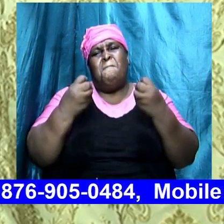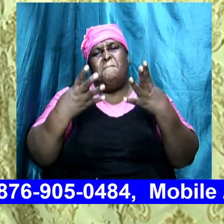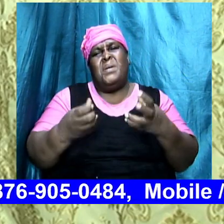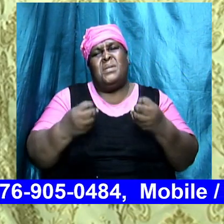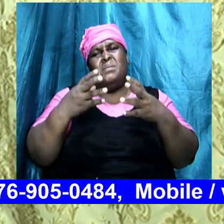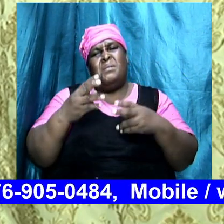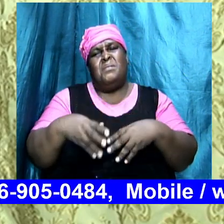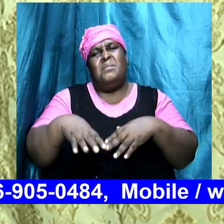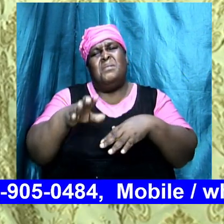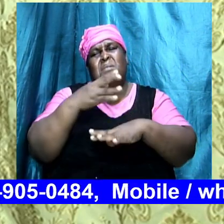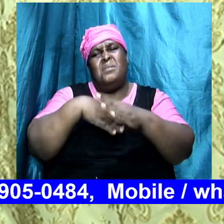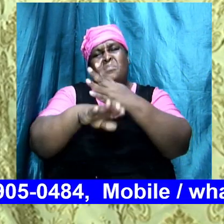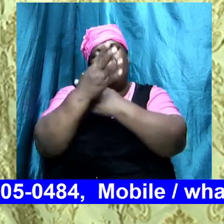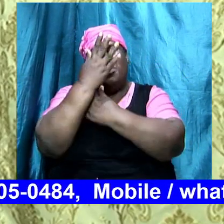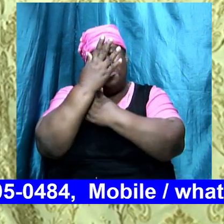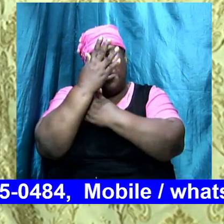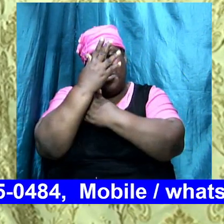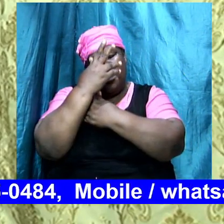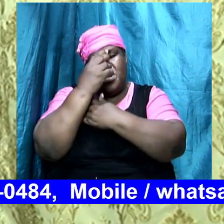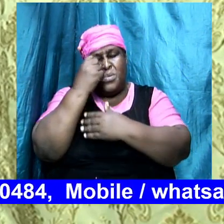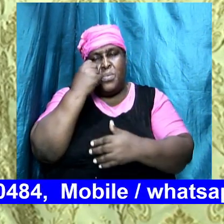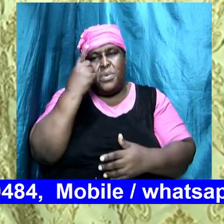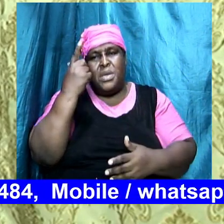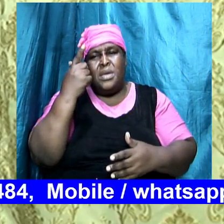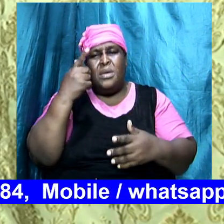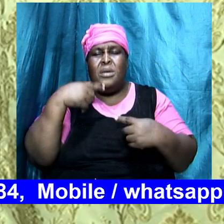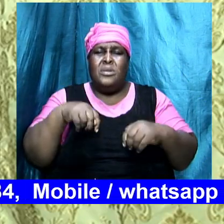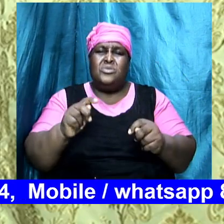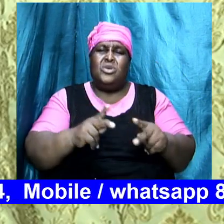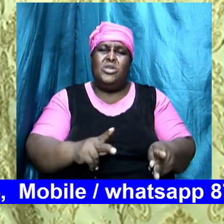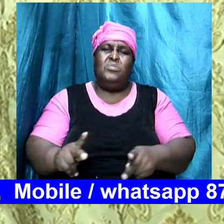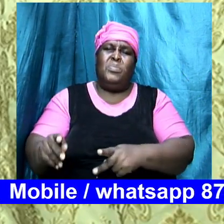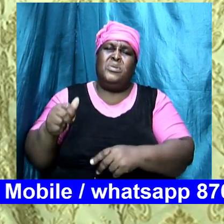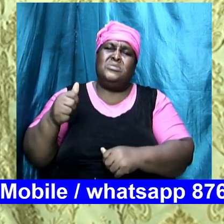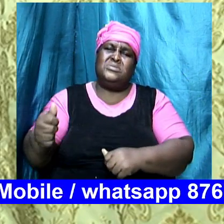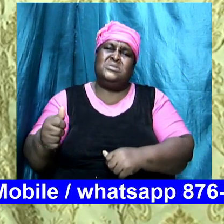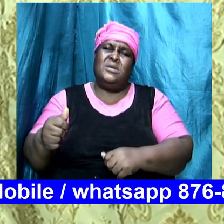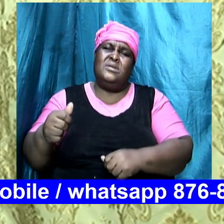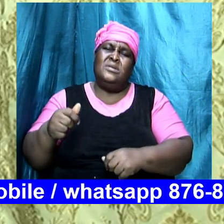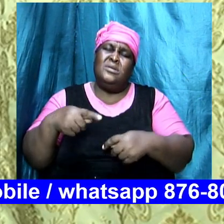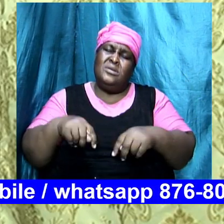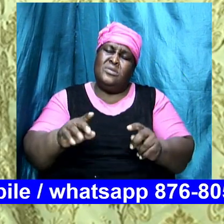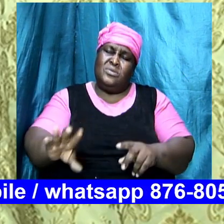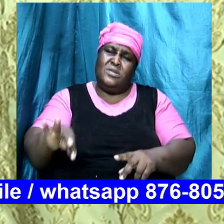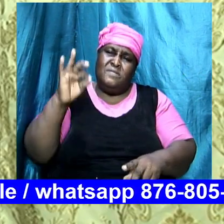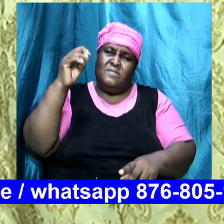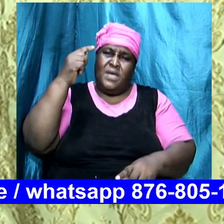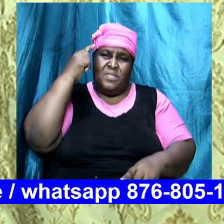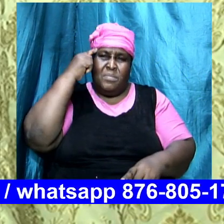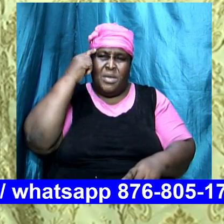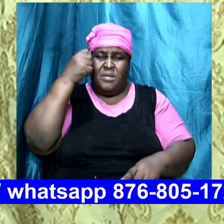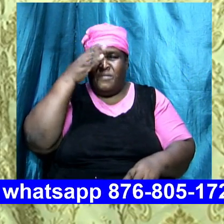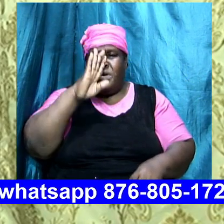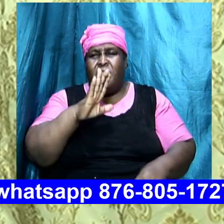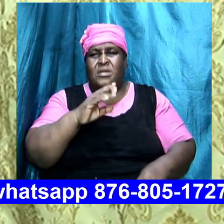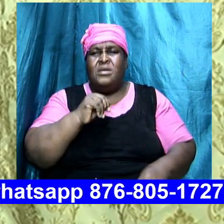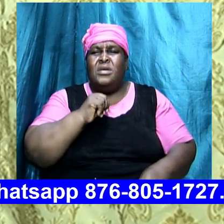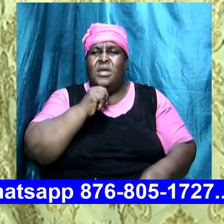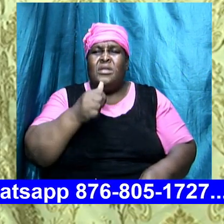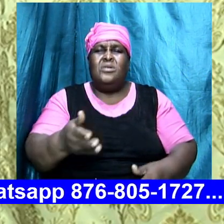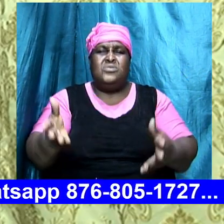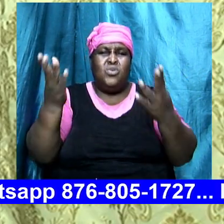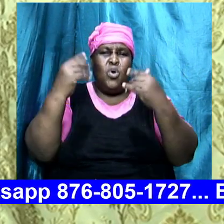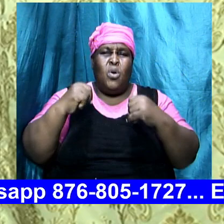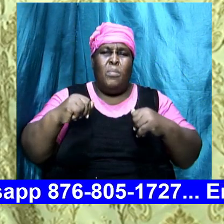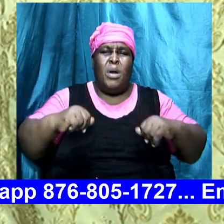mornings how many nights we are up trying to prepare ourselves trying to find the mind of God not to come and